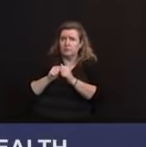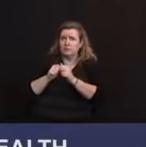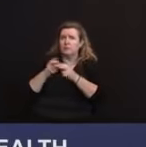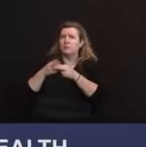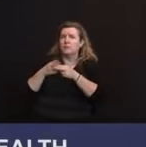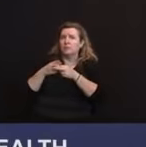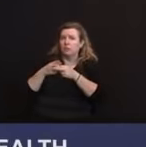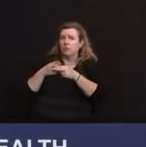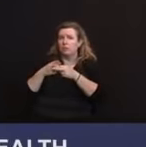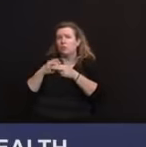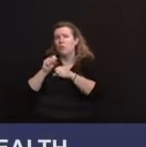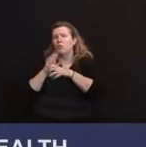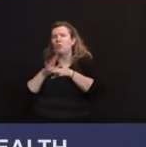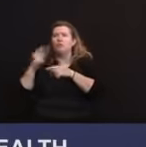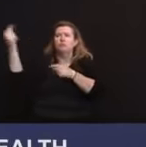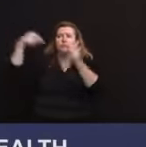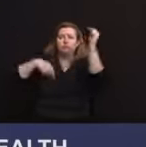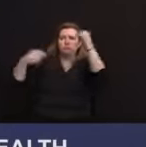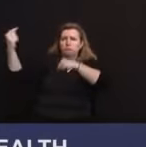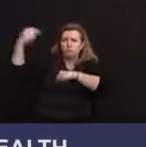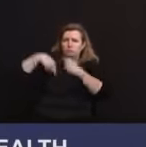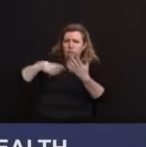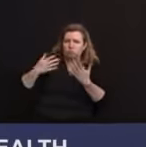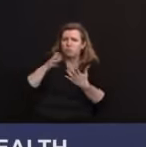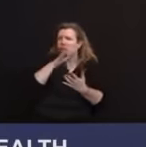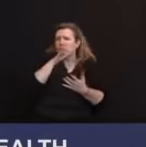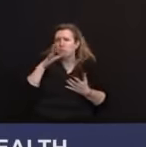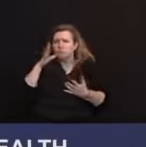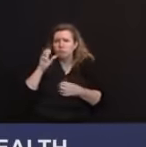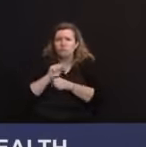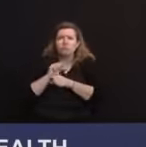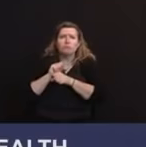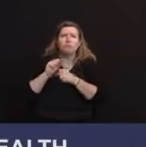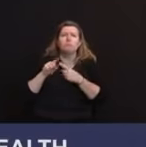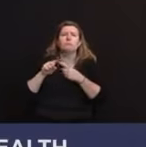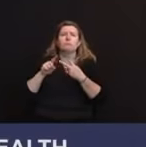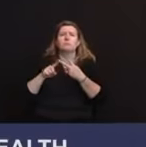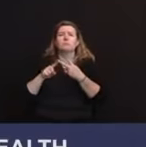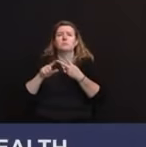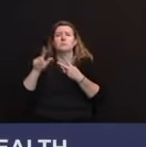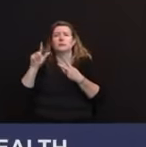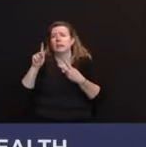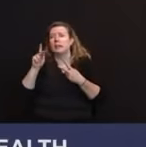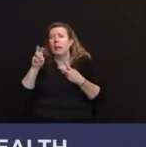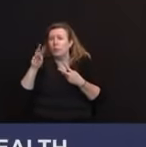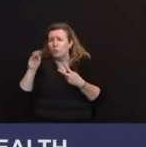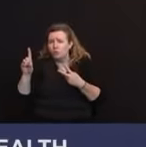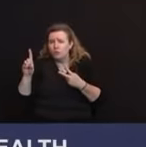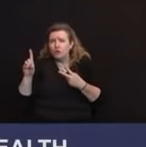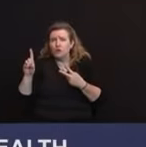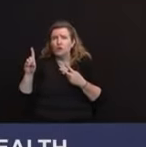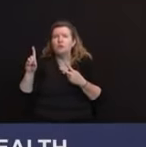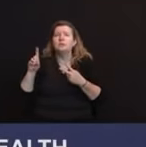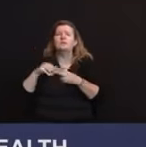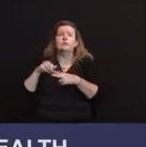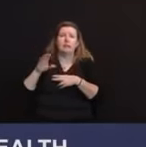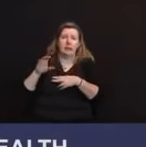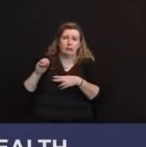Lakewood, also in Ocean County, for when we had the surge there in mid to late September.